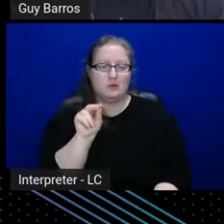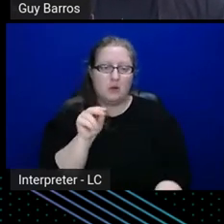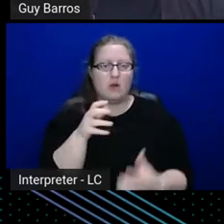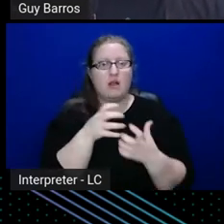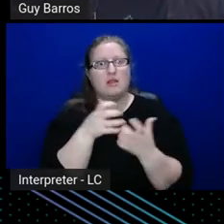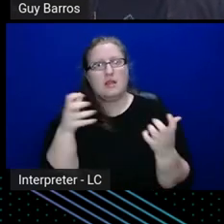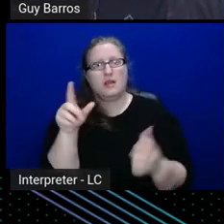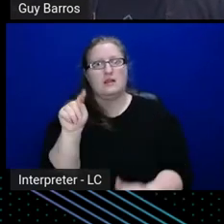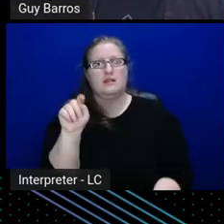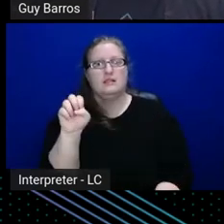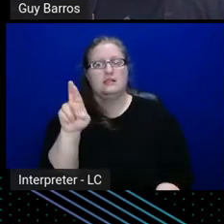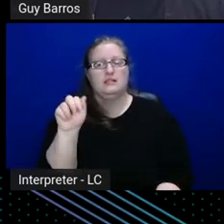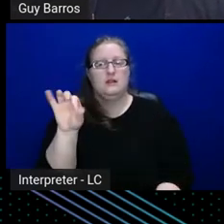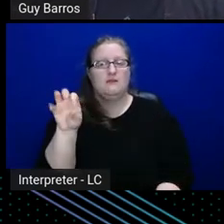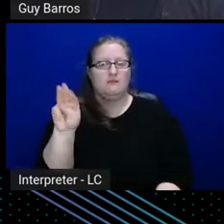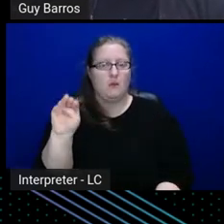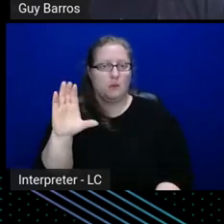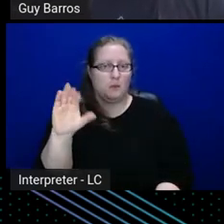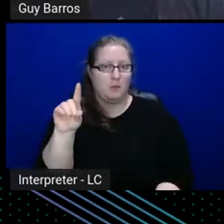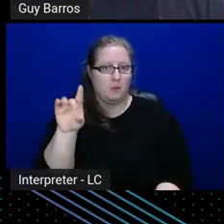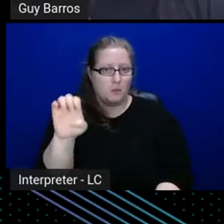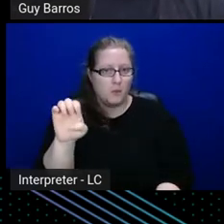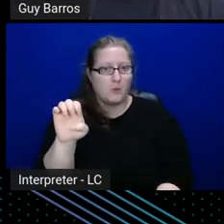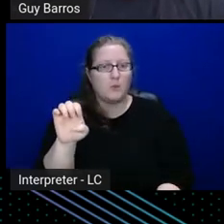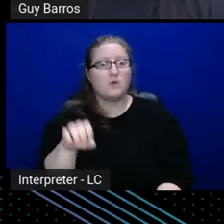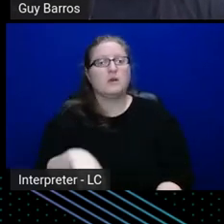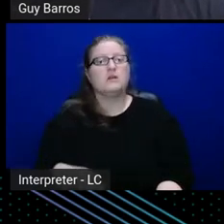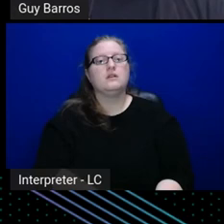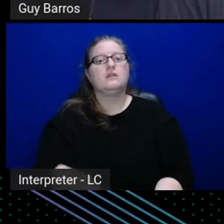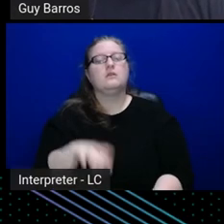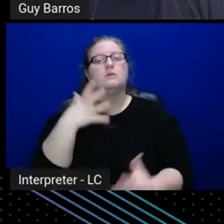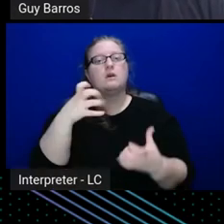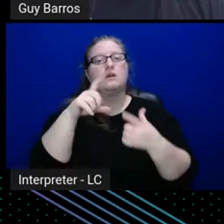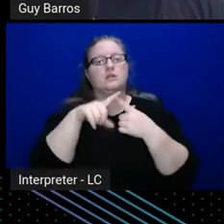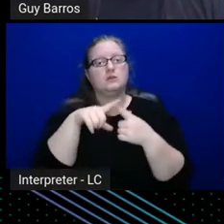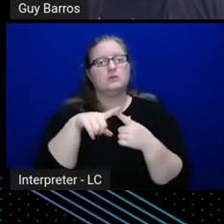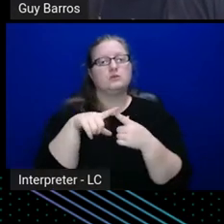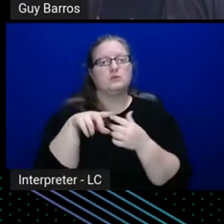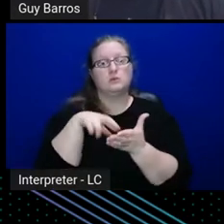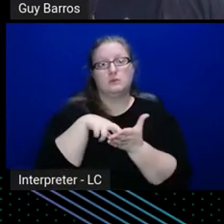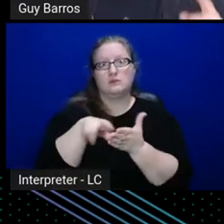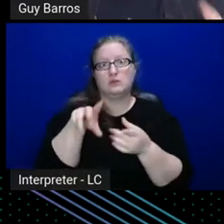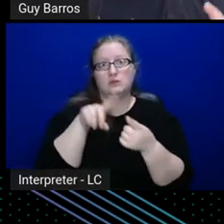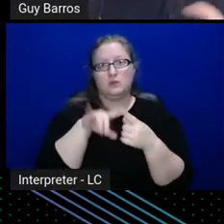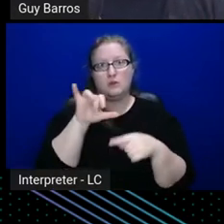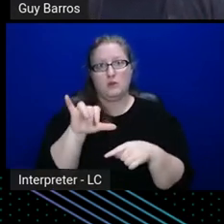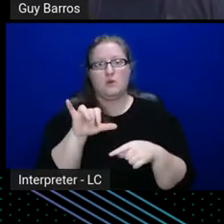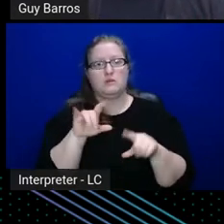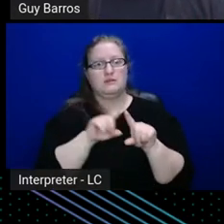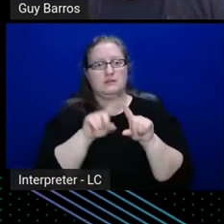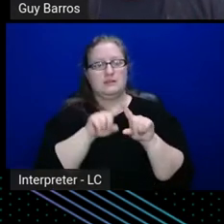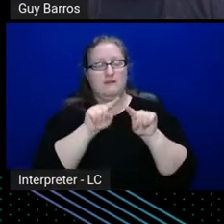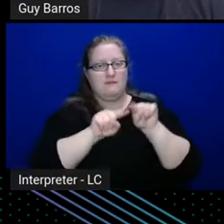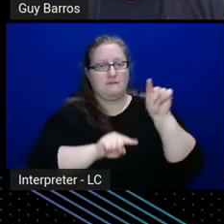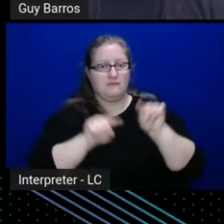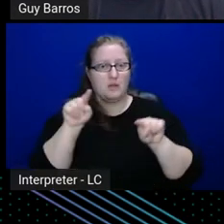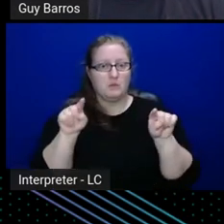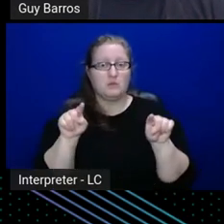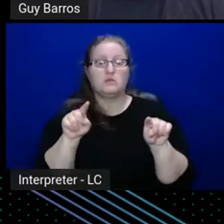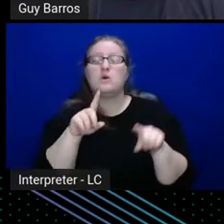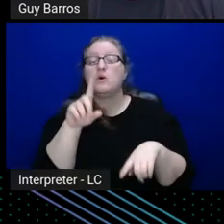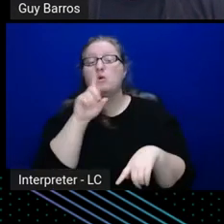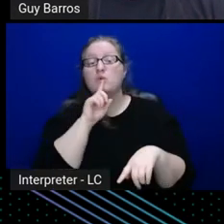code, um, making references to variables, but what is important, and what is very interesting about this,